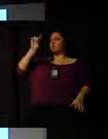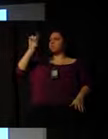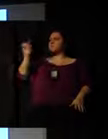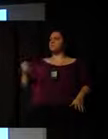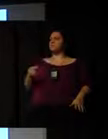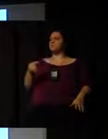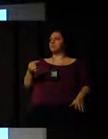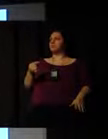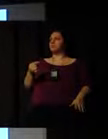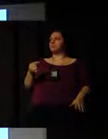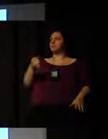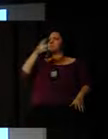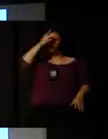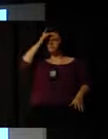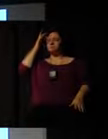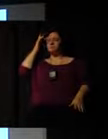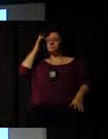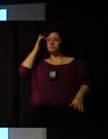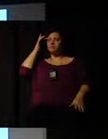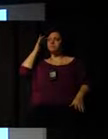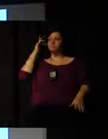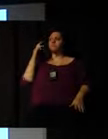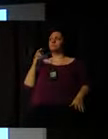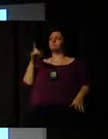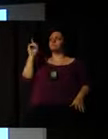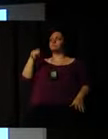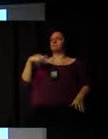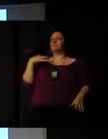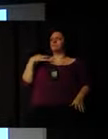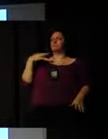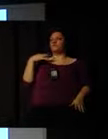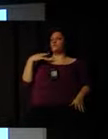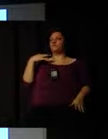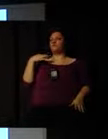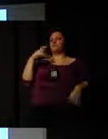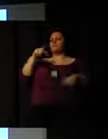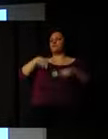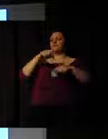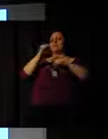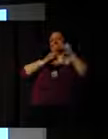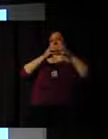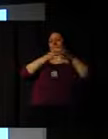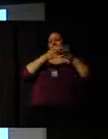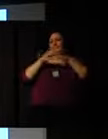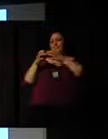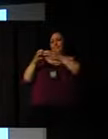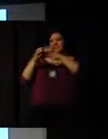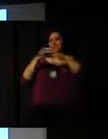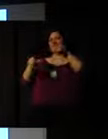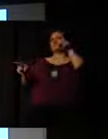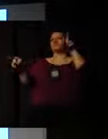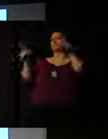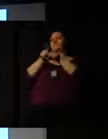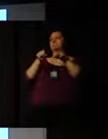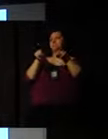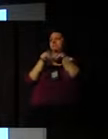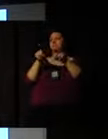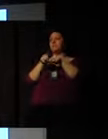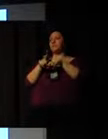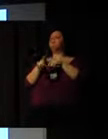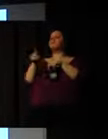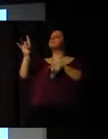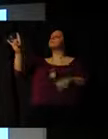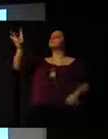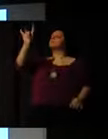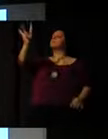while 642,000 volunteers did it individually, meaning they themselves just